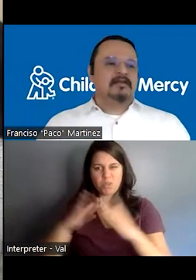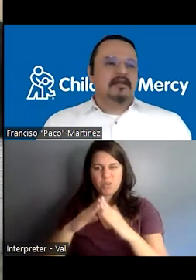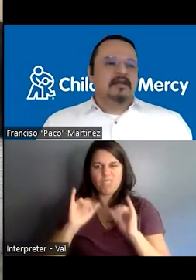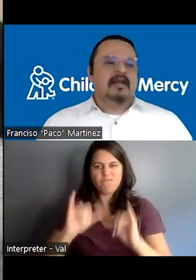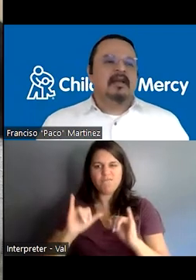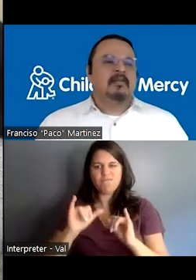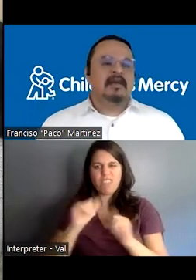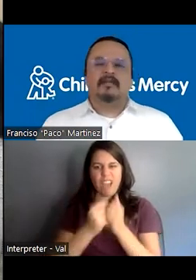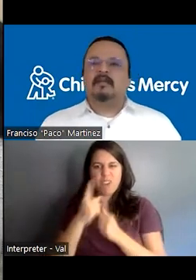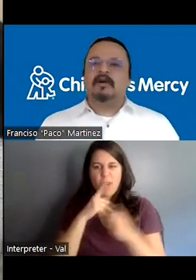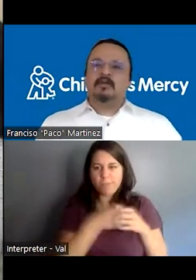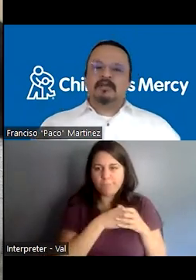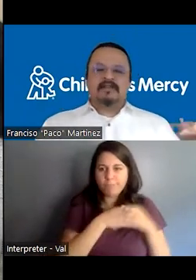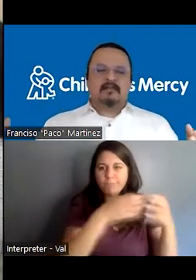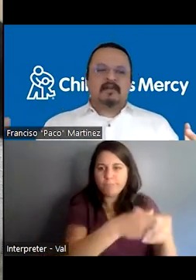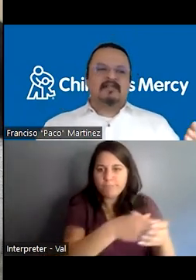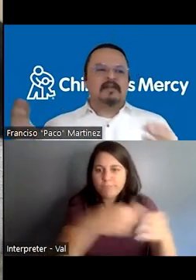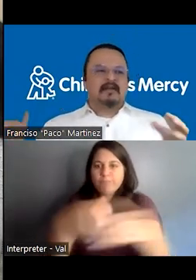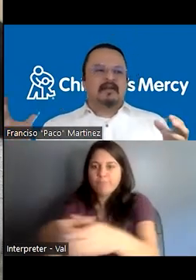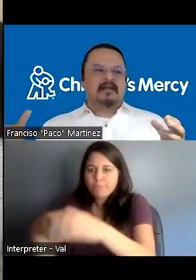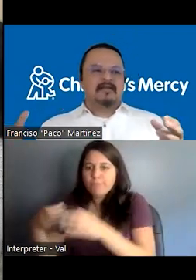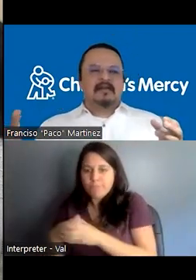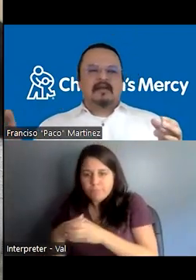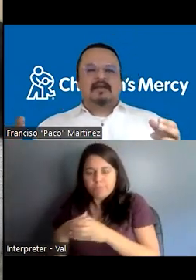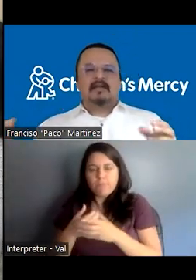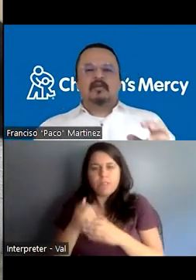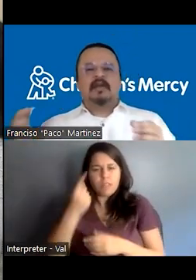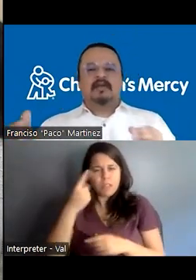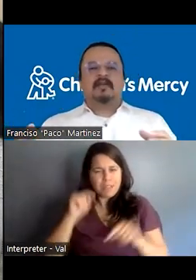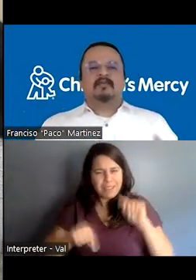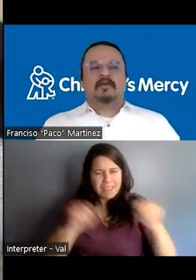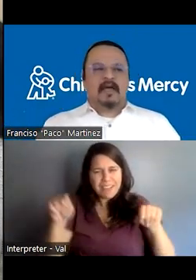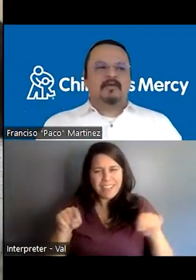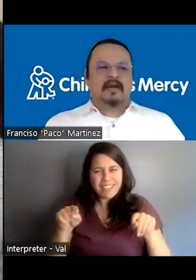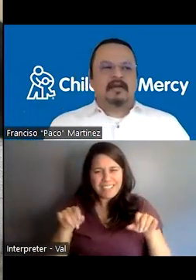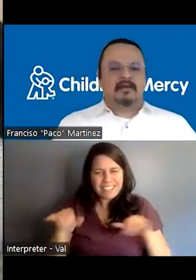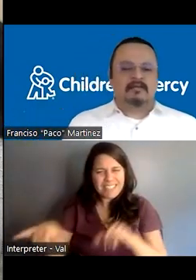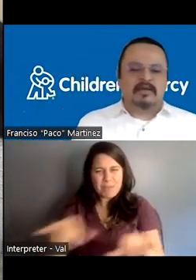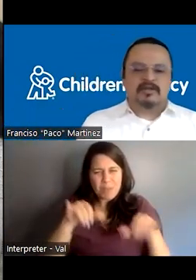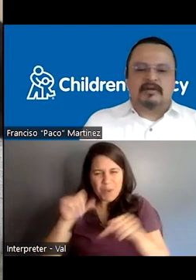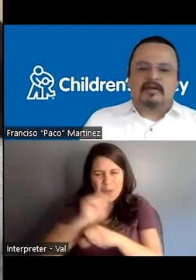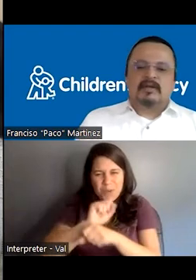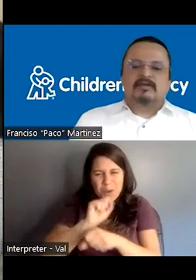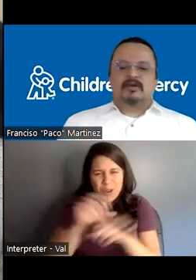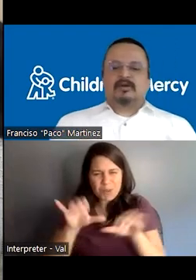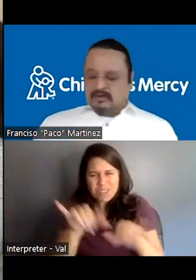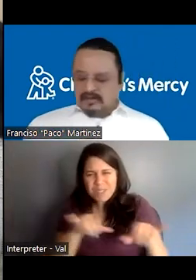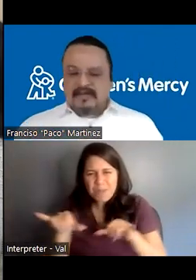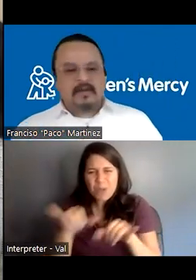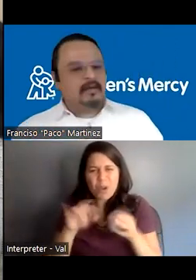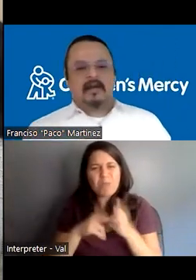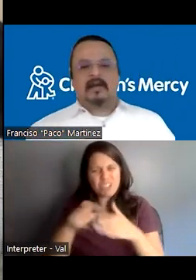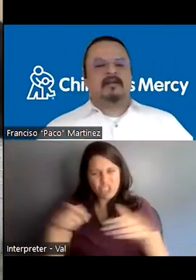silos and many of them were doing same similar things and they could benefit from collaborating with each other. So